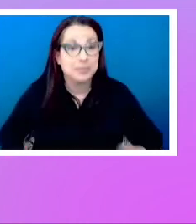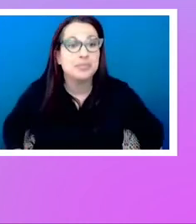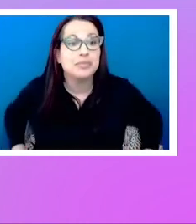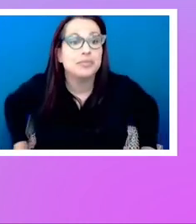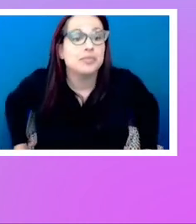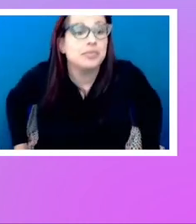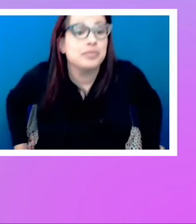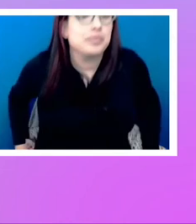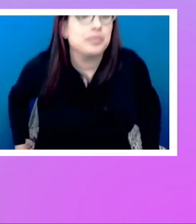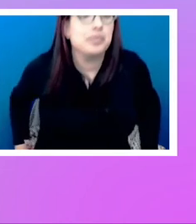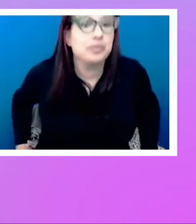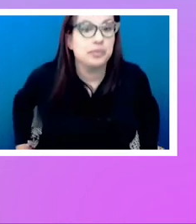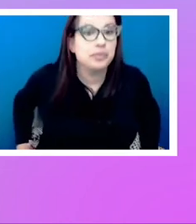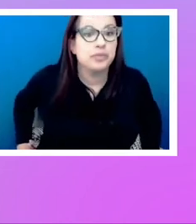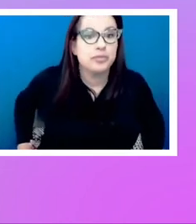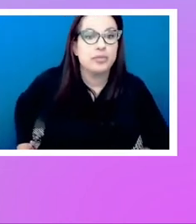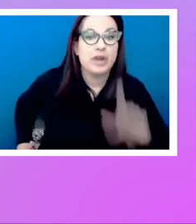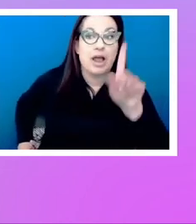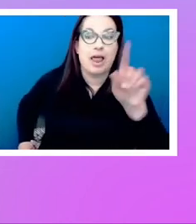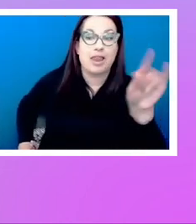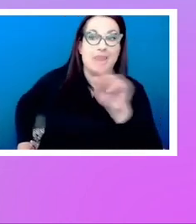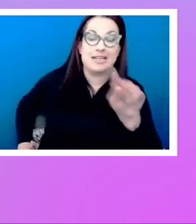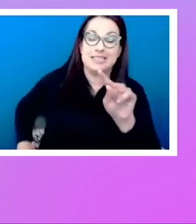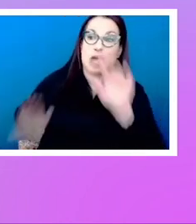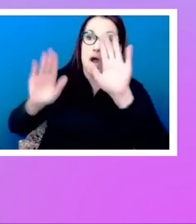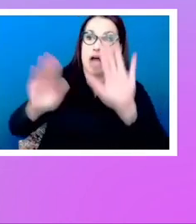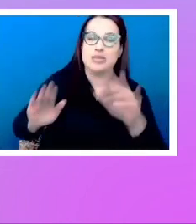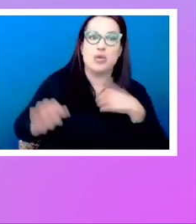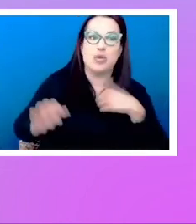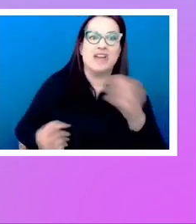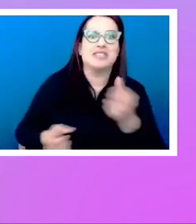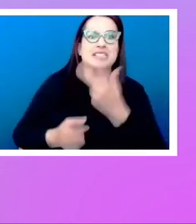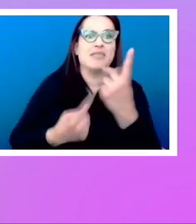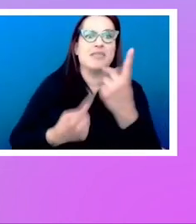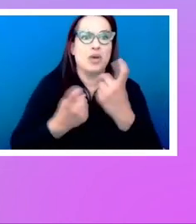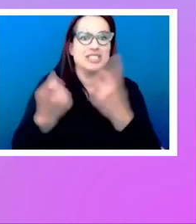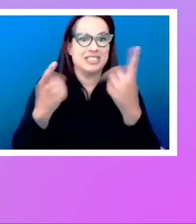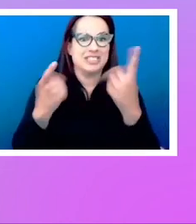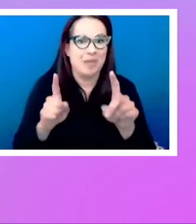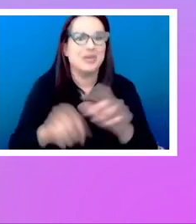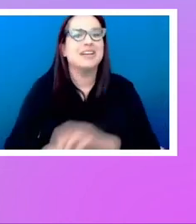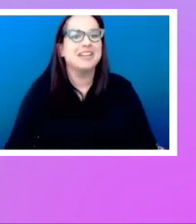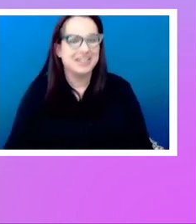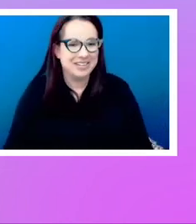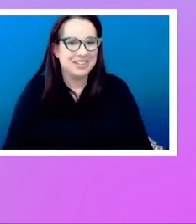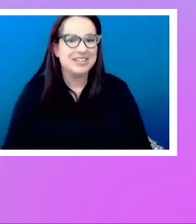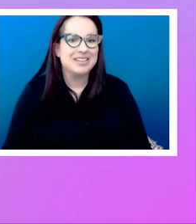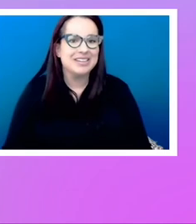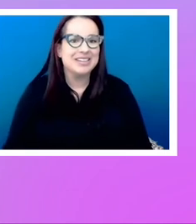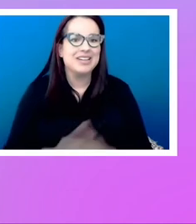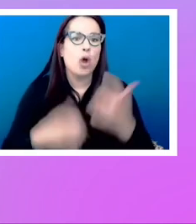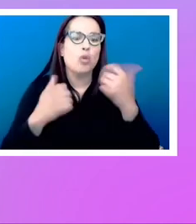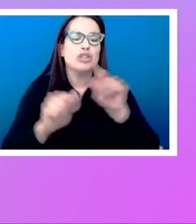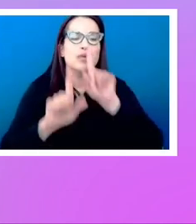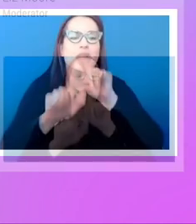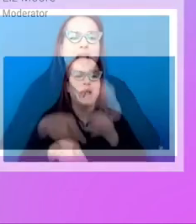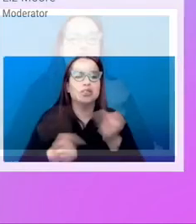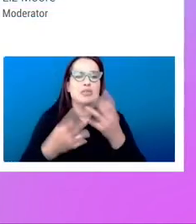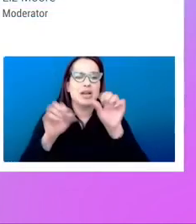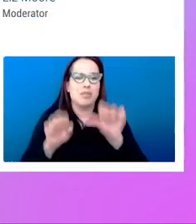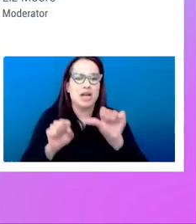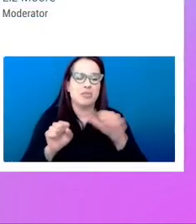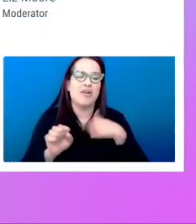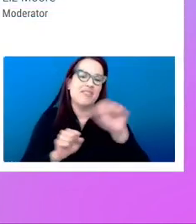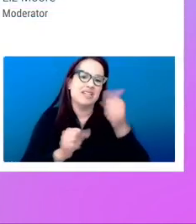Awesome. Okay, we have a ton of questions coming in. We'll try to get to, we'll try to get to as many as we can. We have about